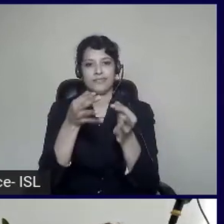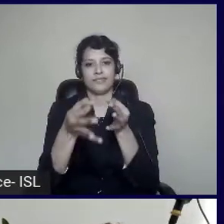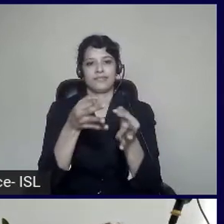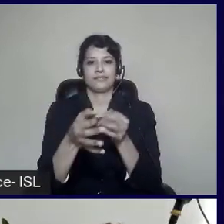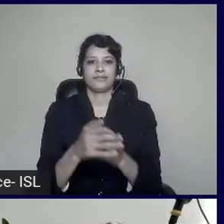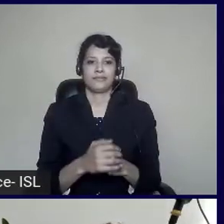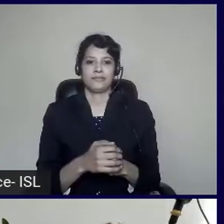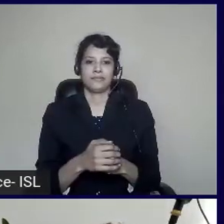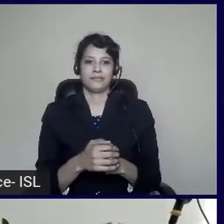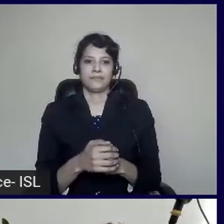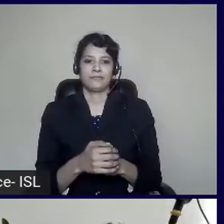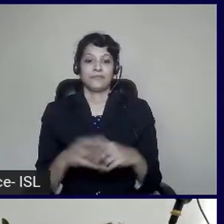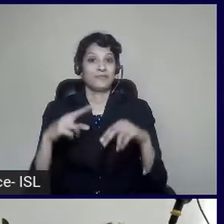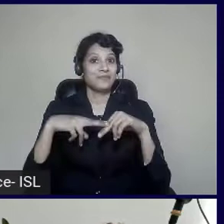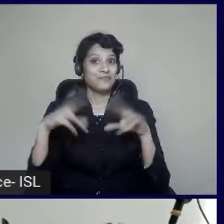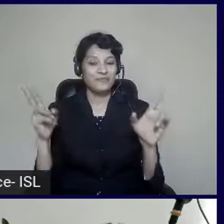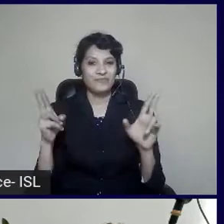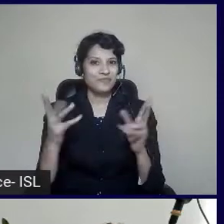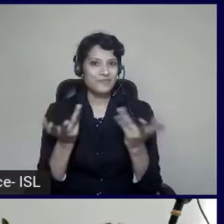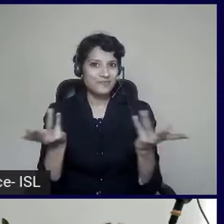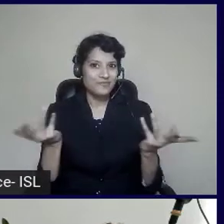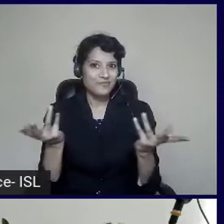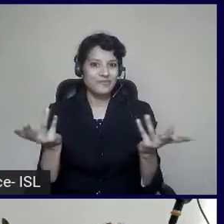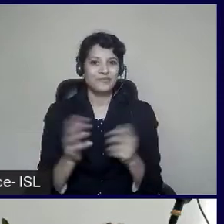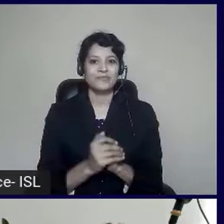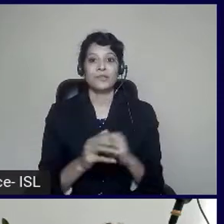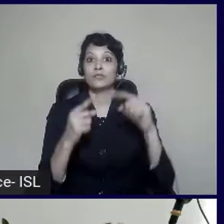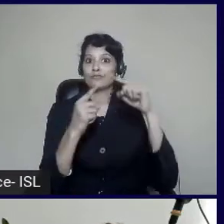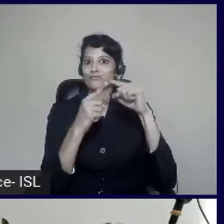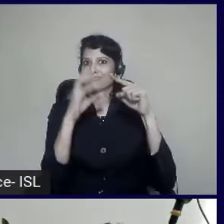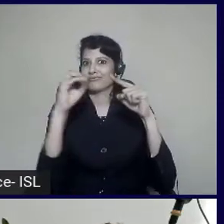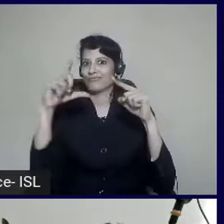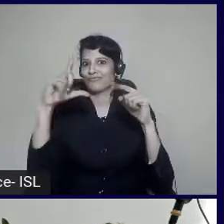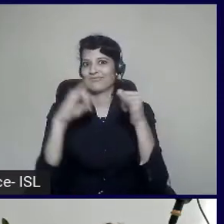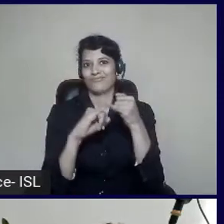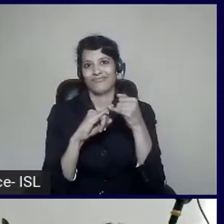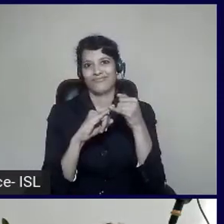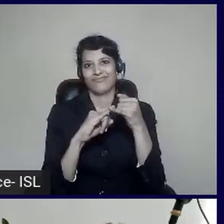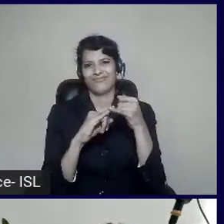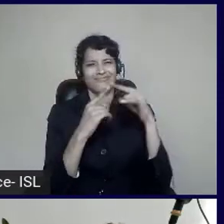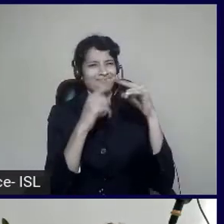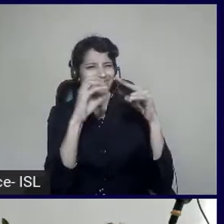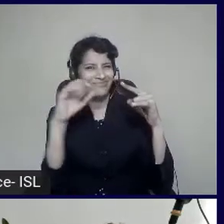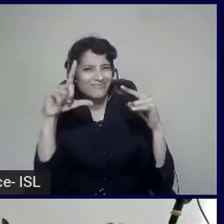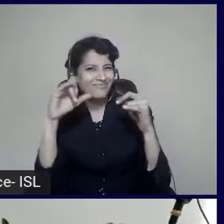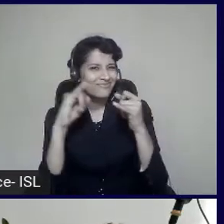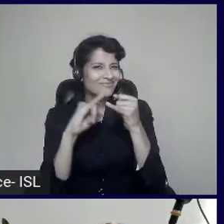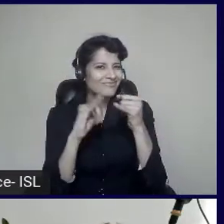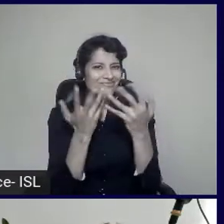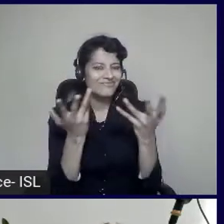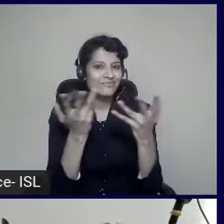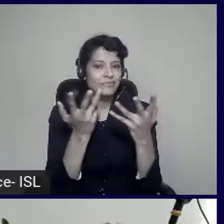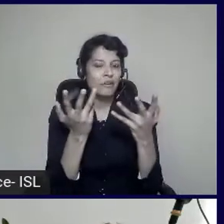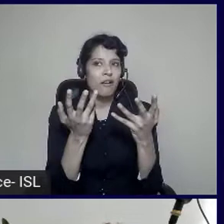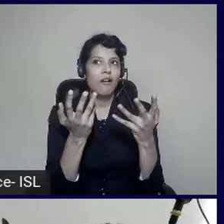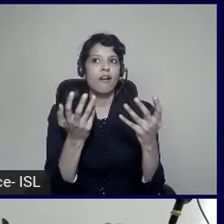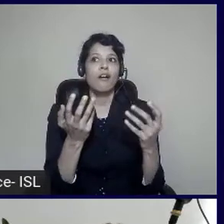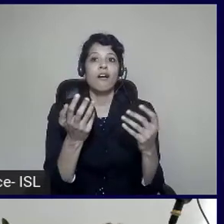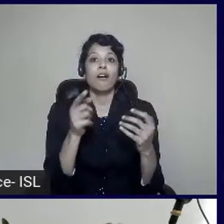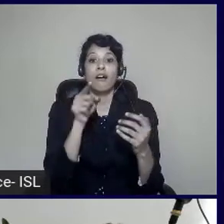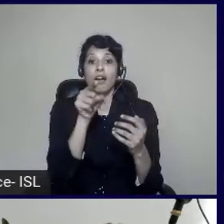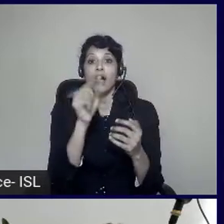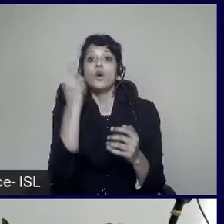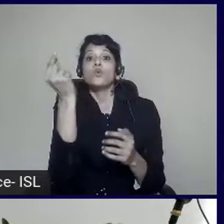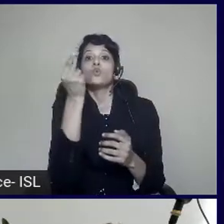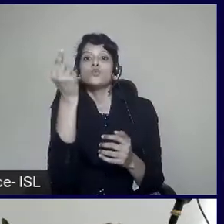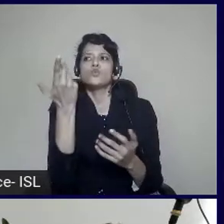going to implement tools. And tools need to be able to measure. You have to measure with tools to actually make